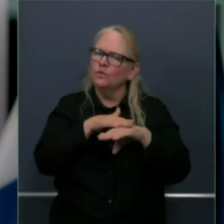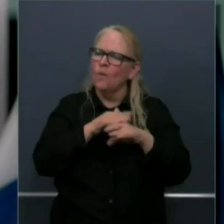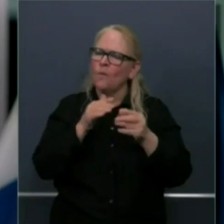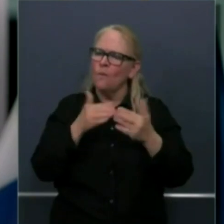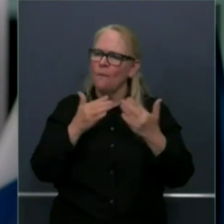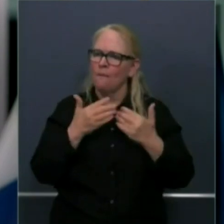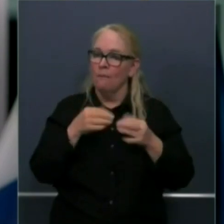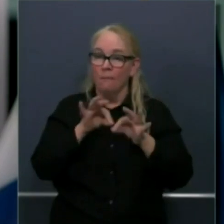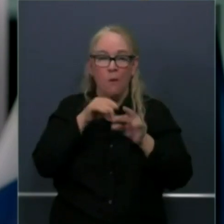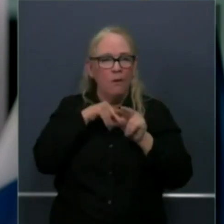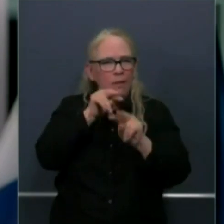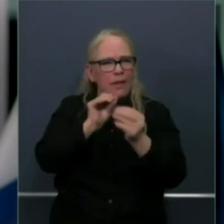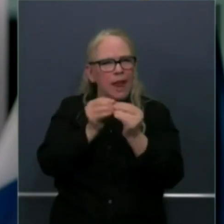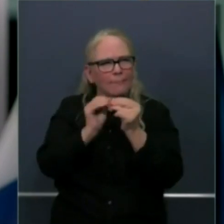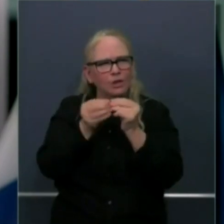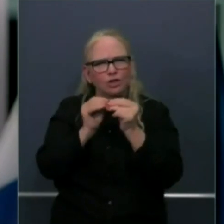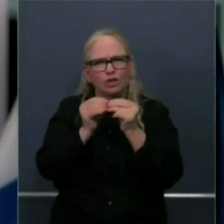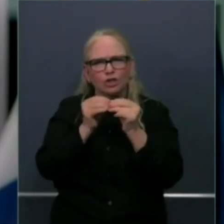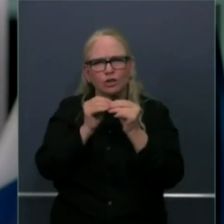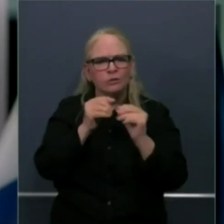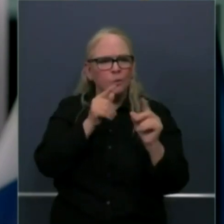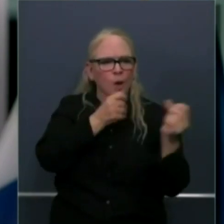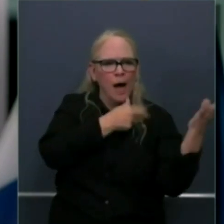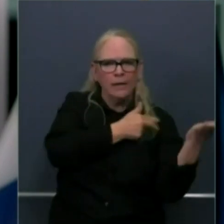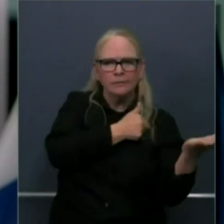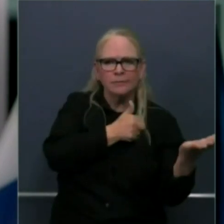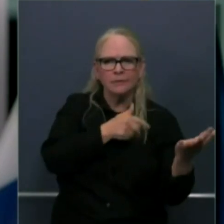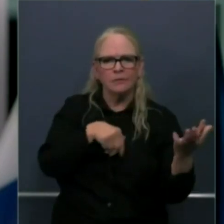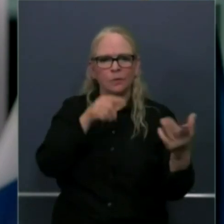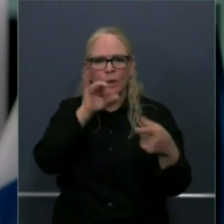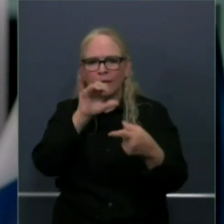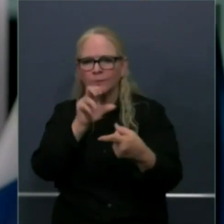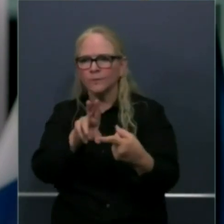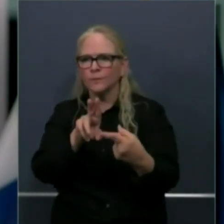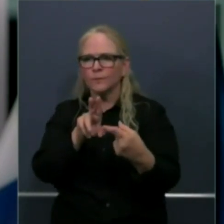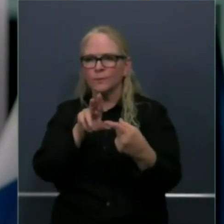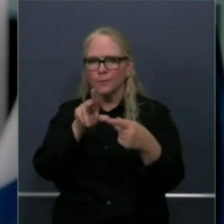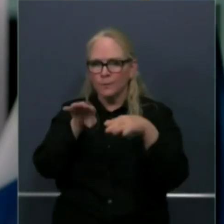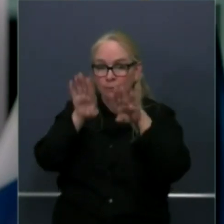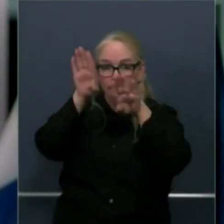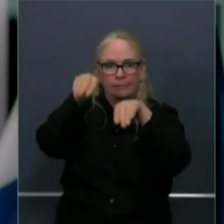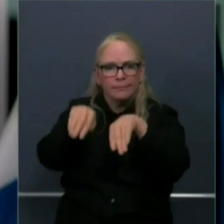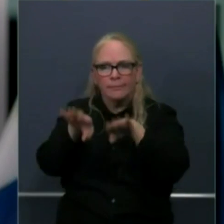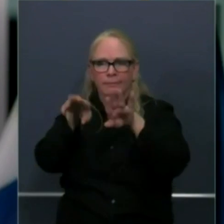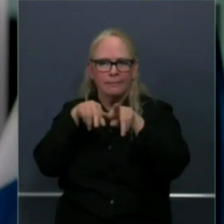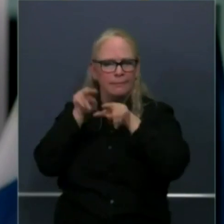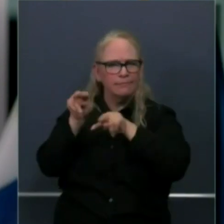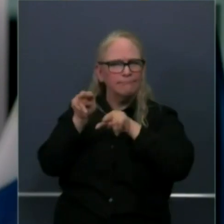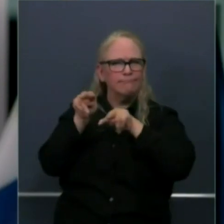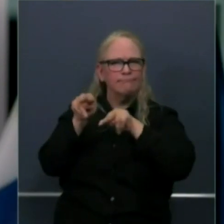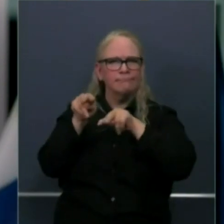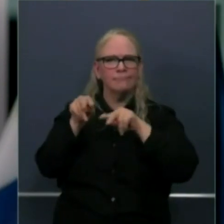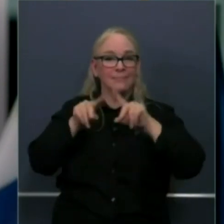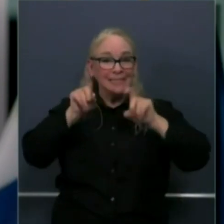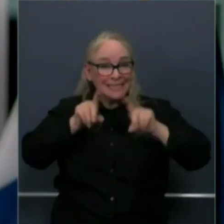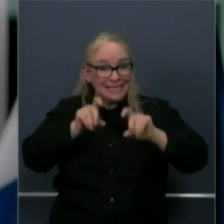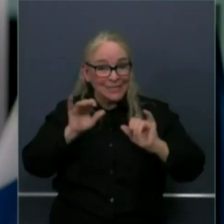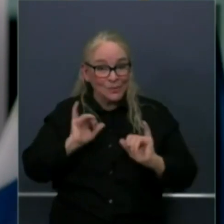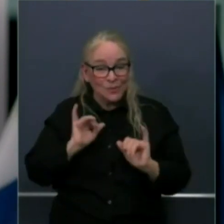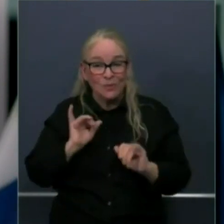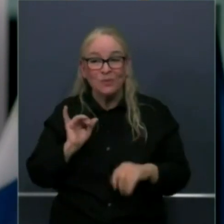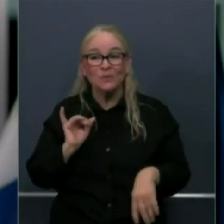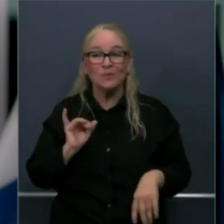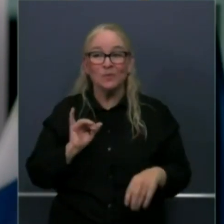ICU hospitalizations and that testing ratio between total number of people tested, total number of people that test positive.